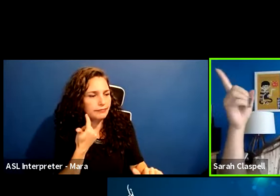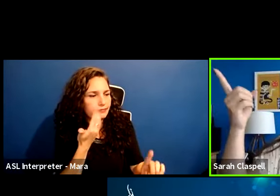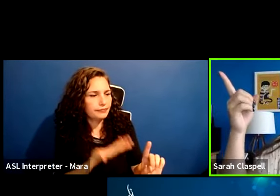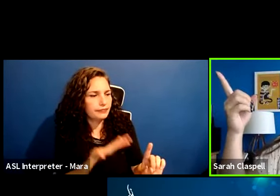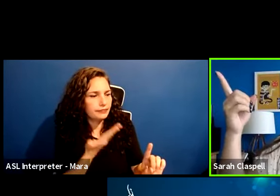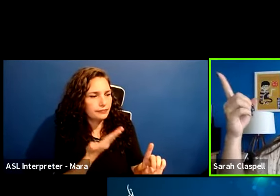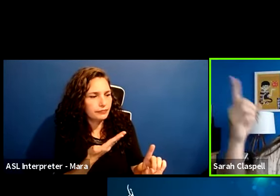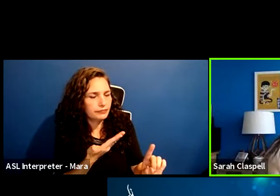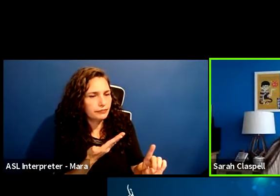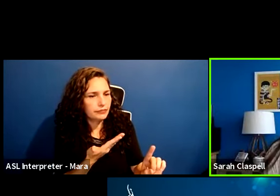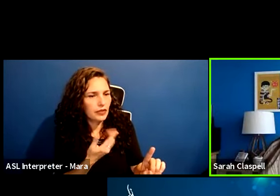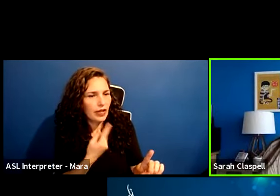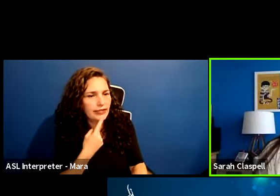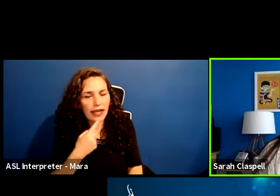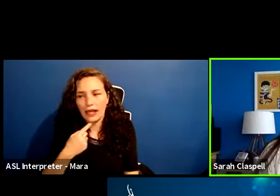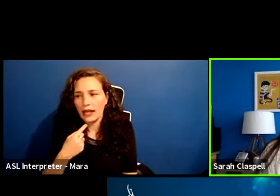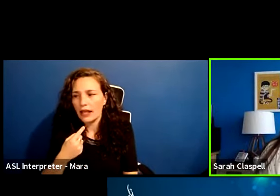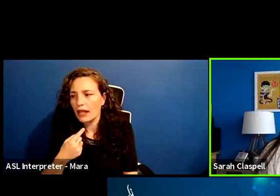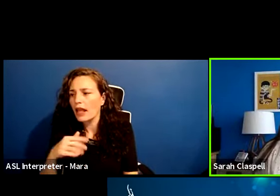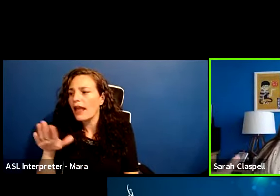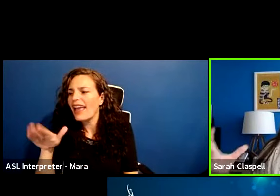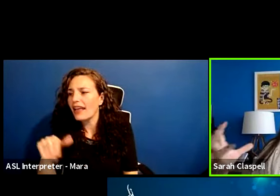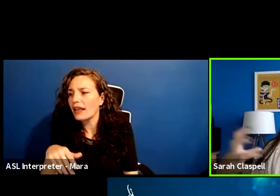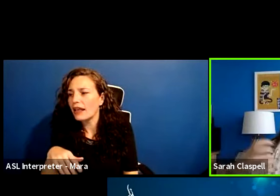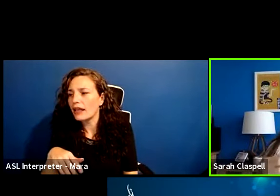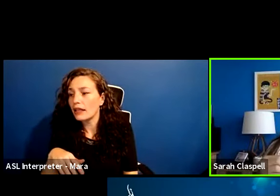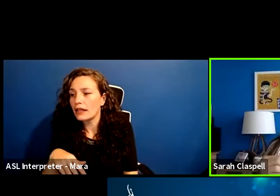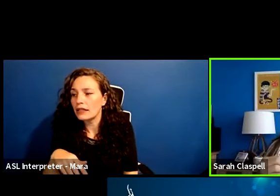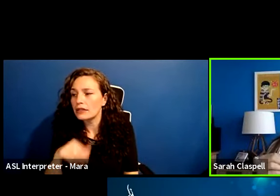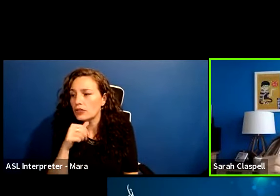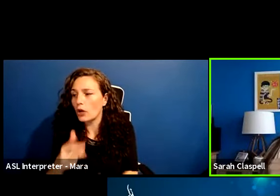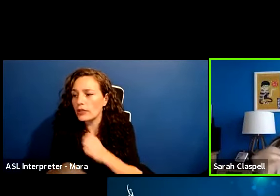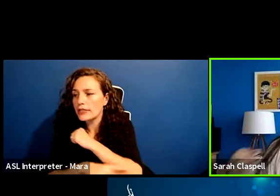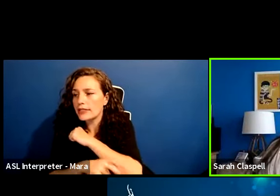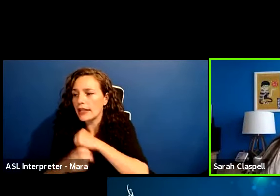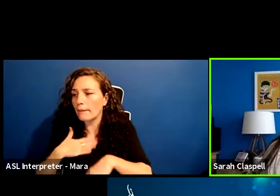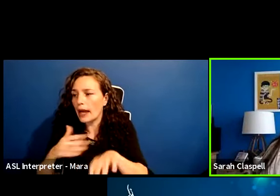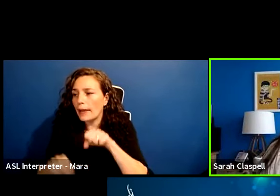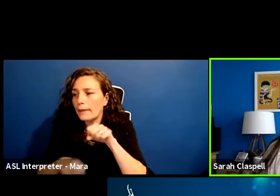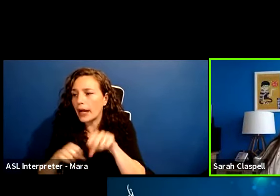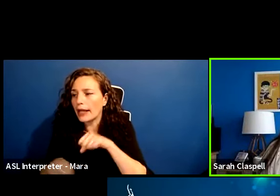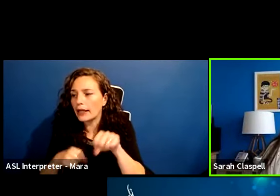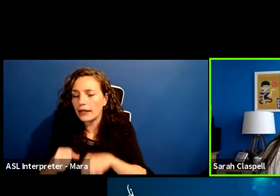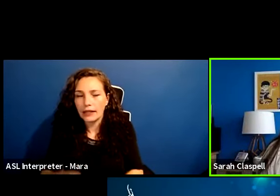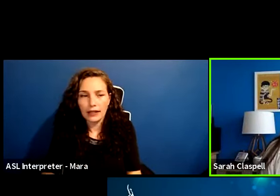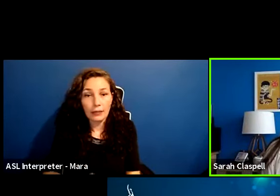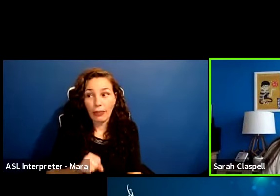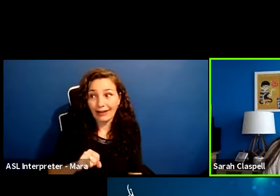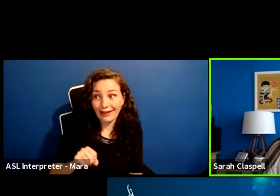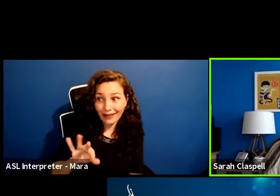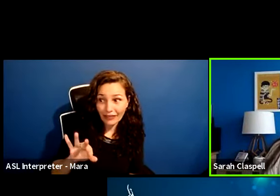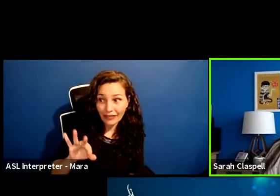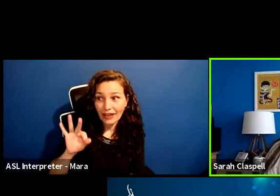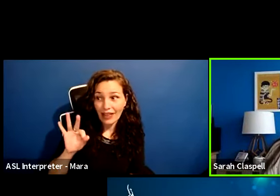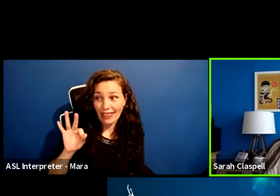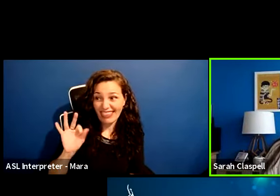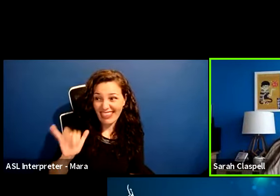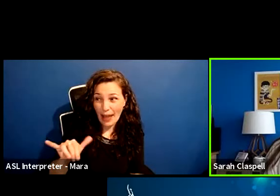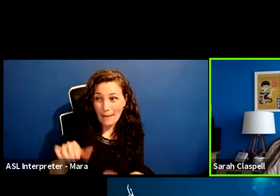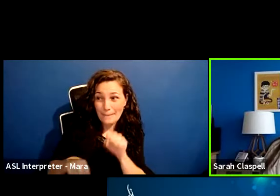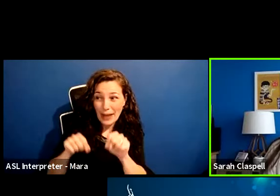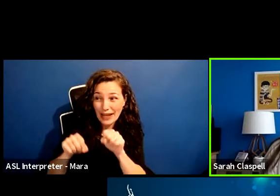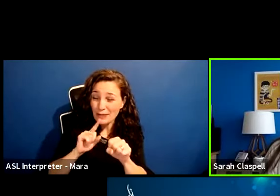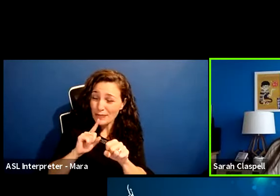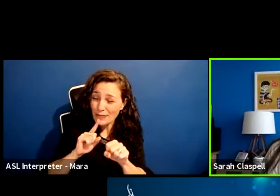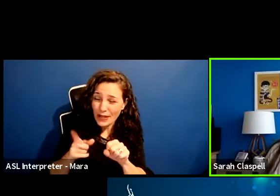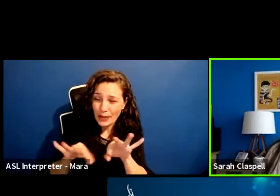saying, Hey, don't steal my bike. Um, if I make a choice about how important that bike is to me or, um, what I've used that bike